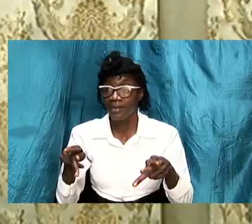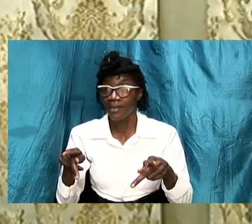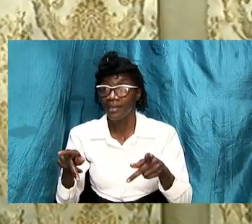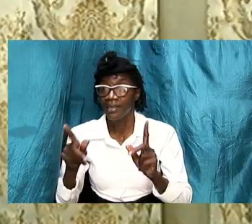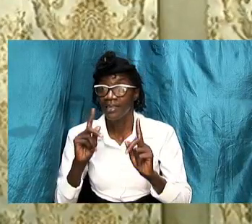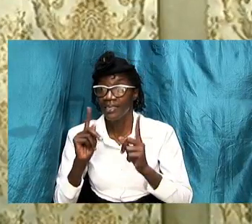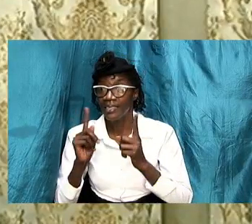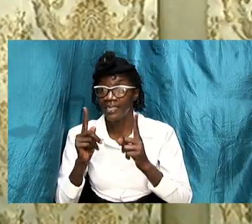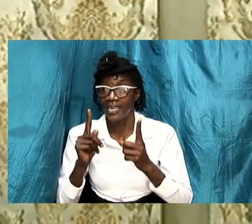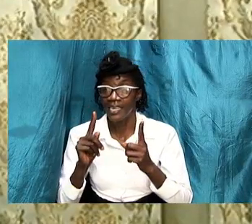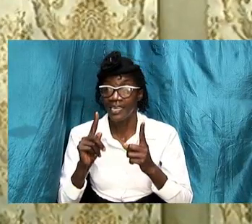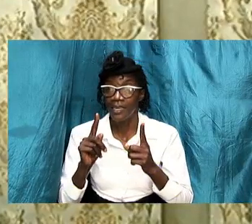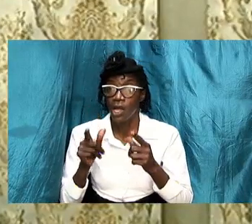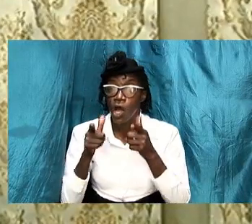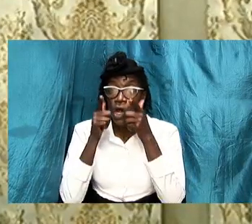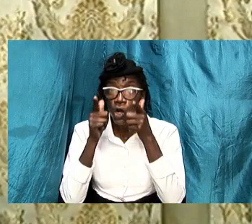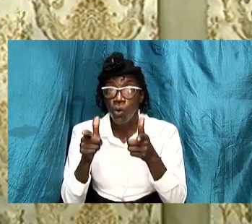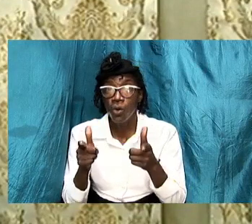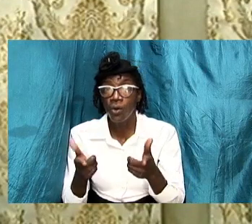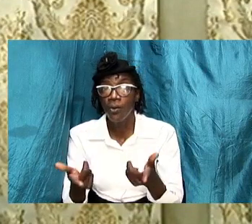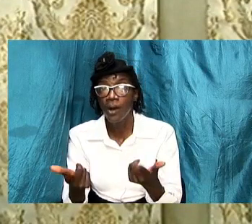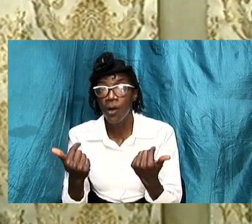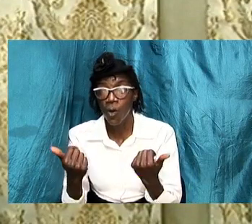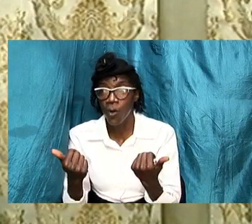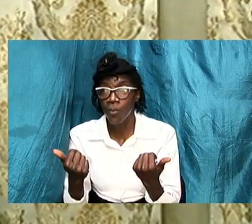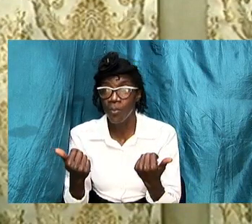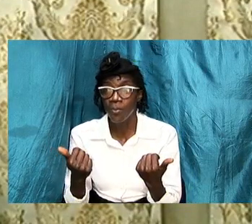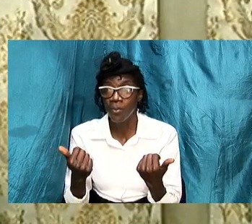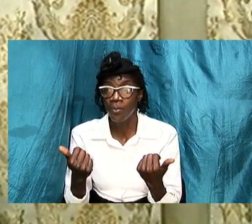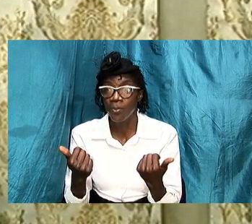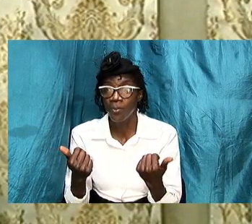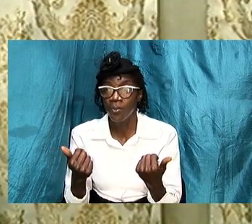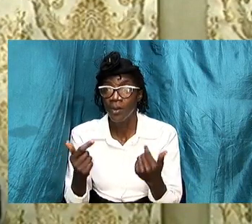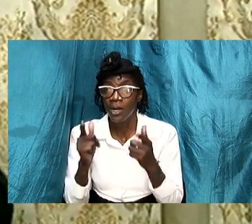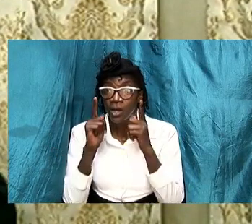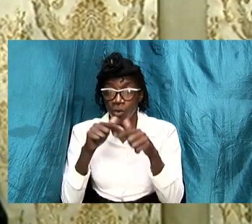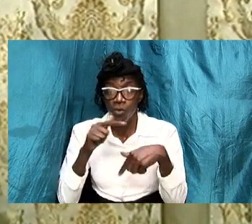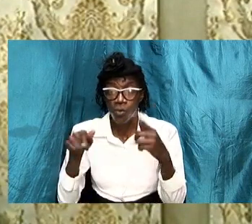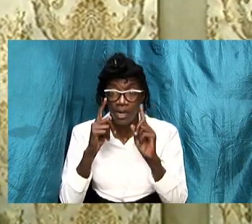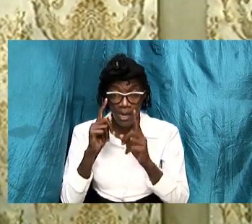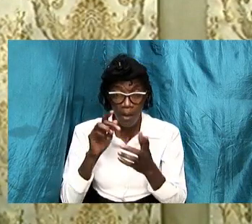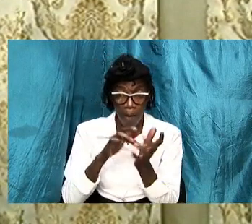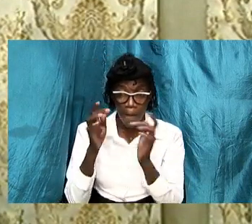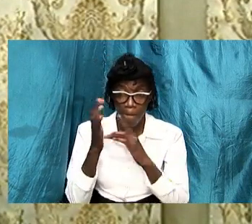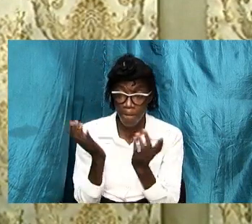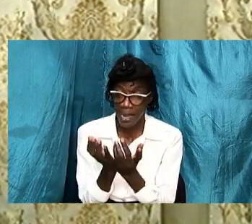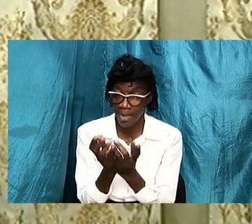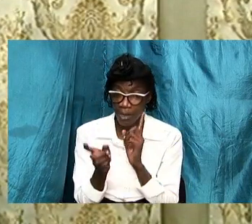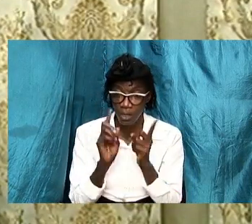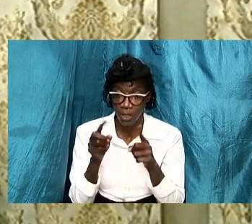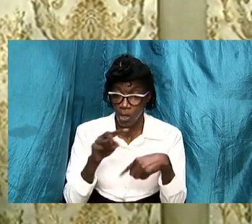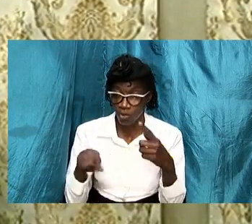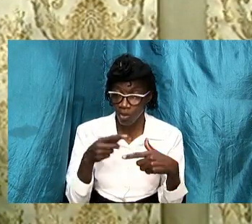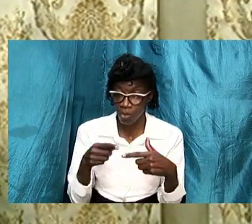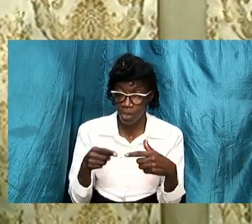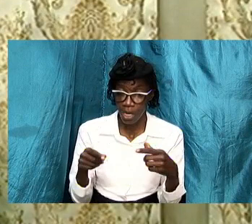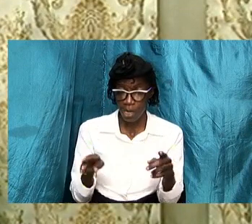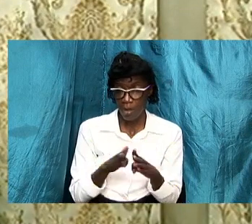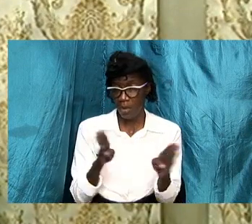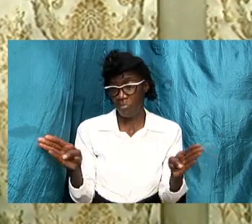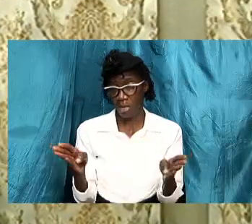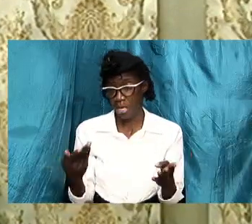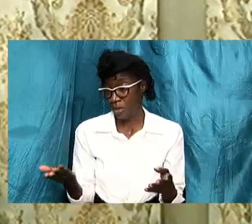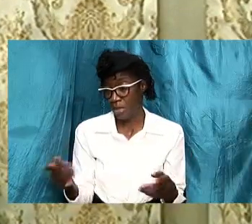and they have indicated that look where the bible talks about and they have made a big issue of it you know